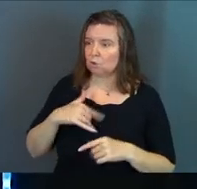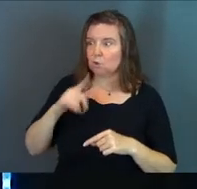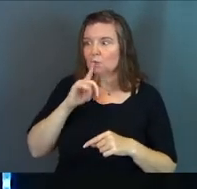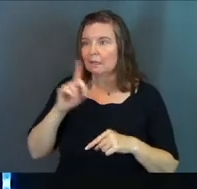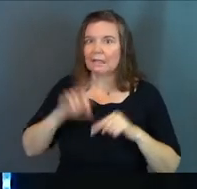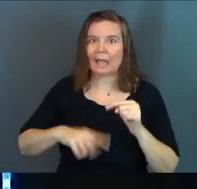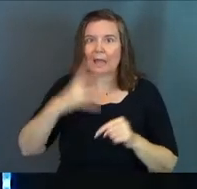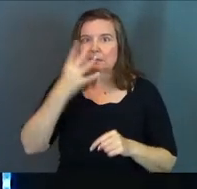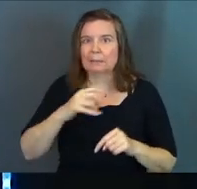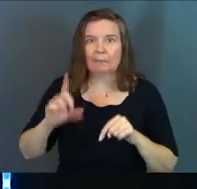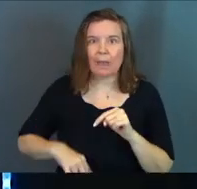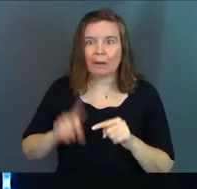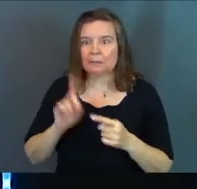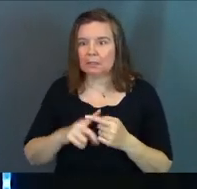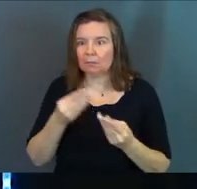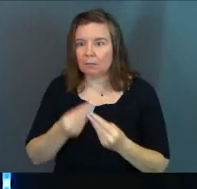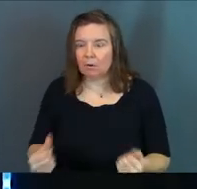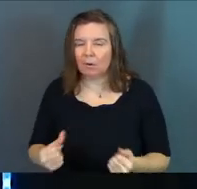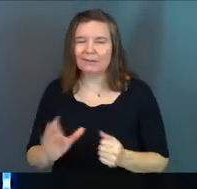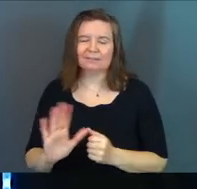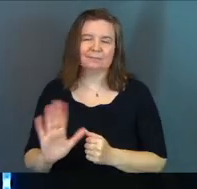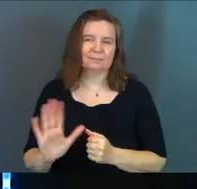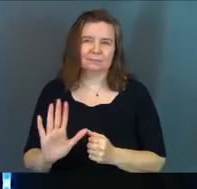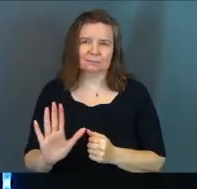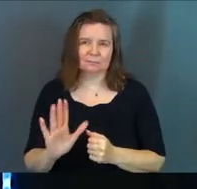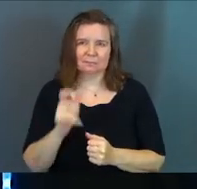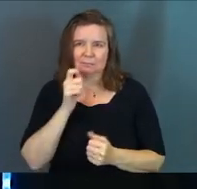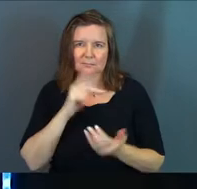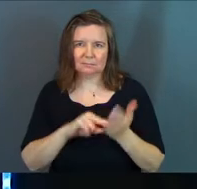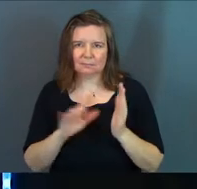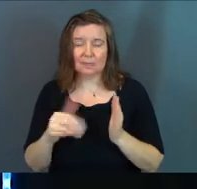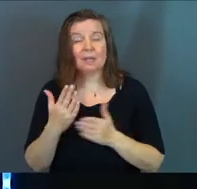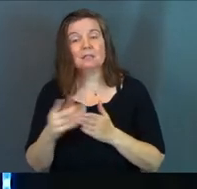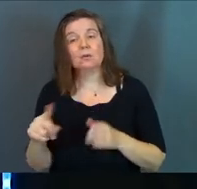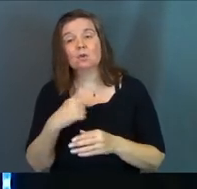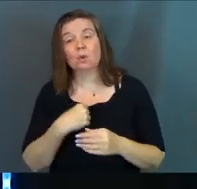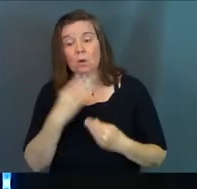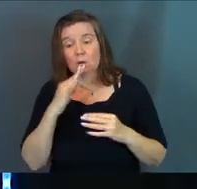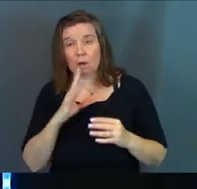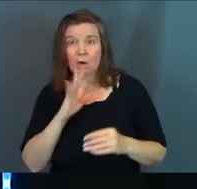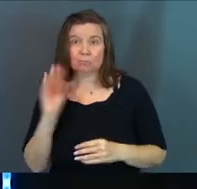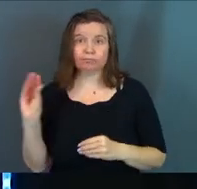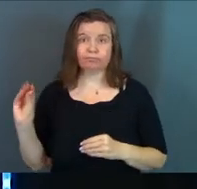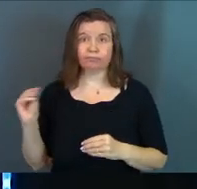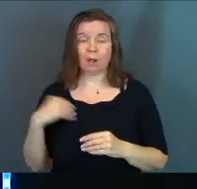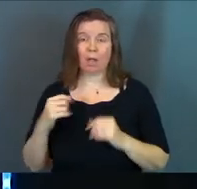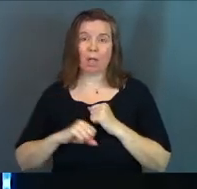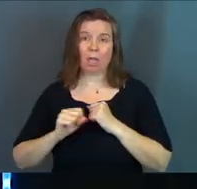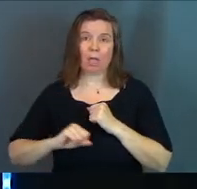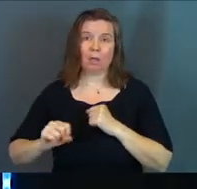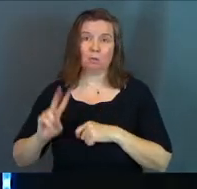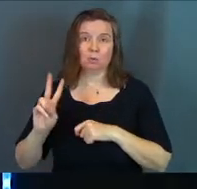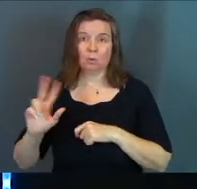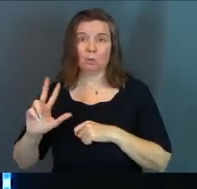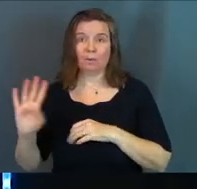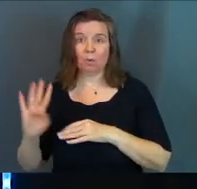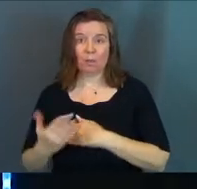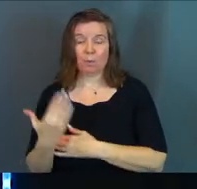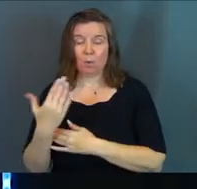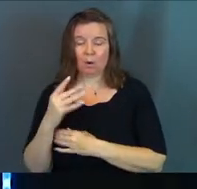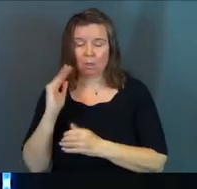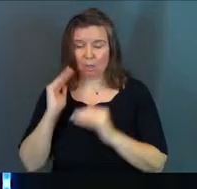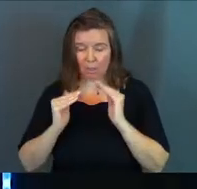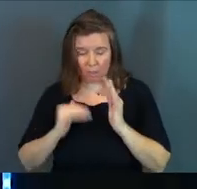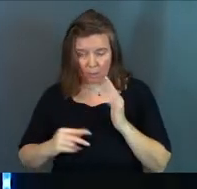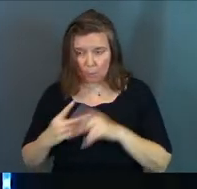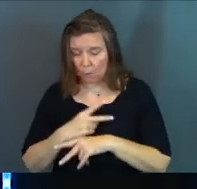you literally can't go to bed at night until you've got the thing fully resolved. And some of you guys are talkers and you keep talking to two, three, and four in the morning